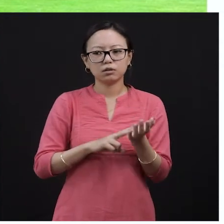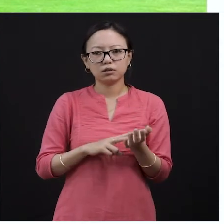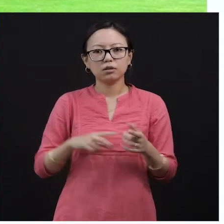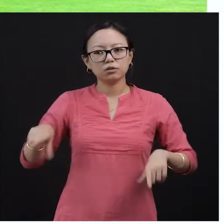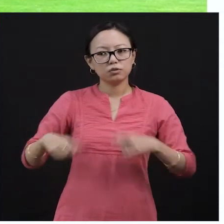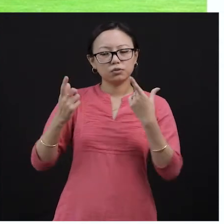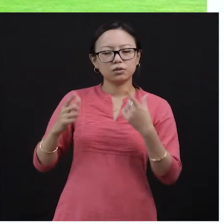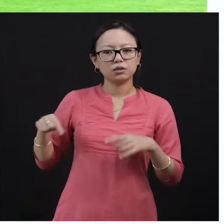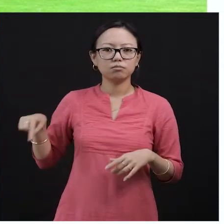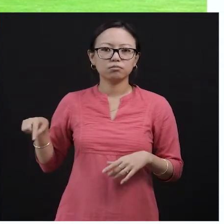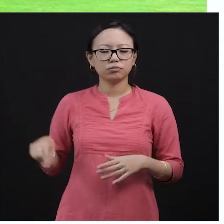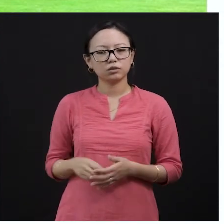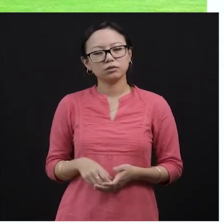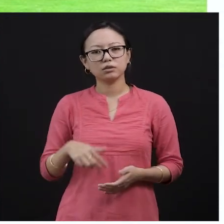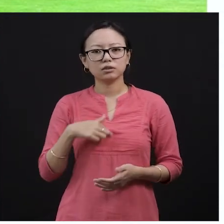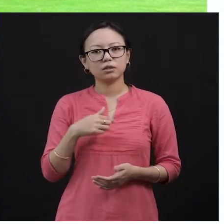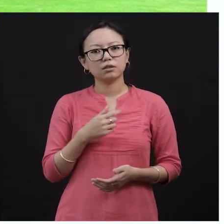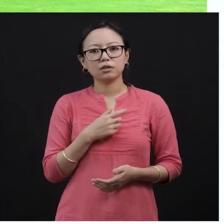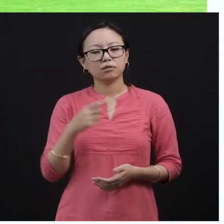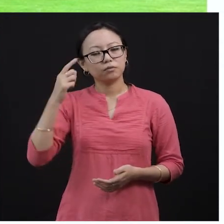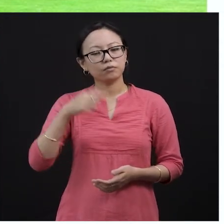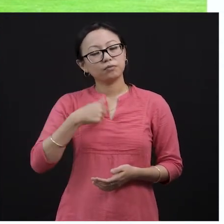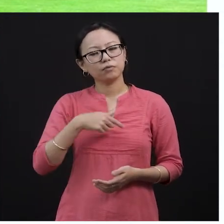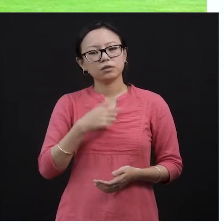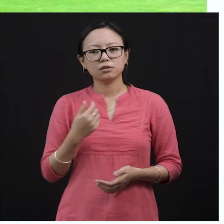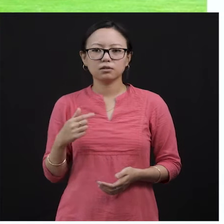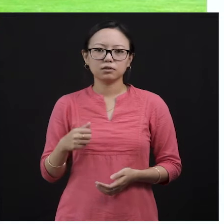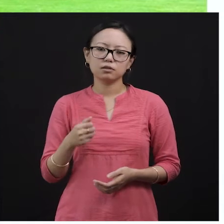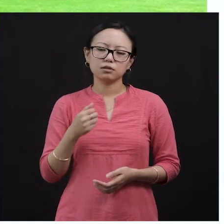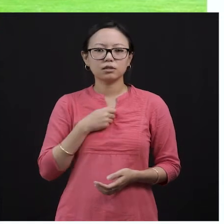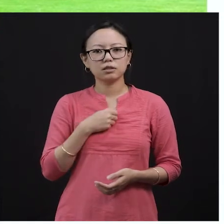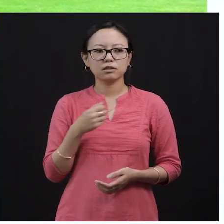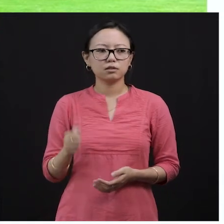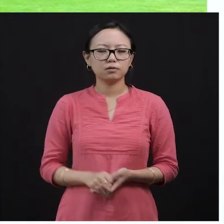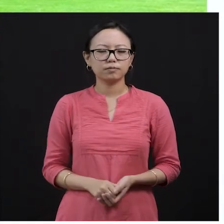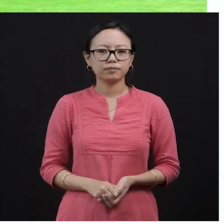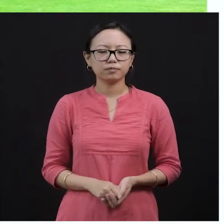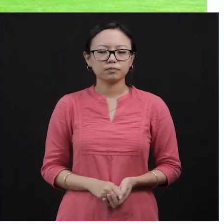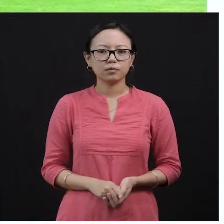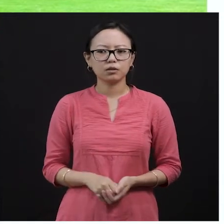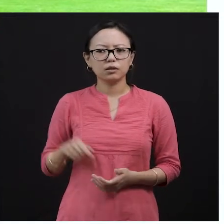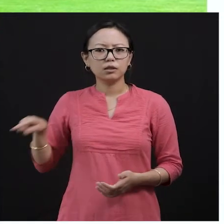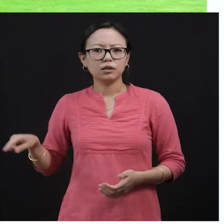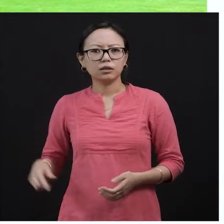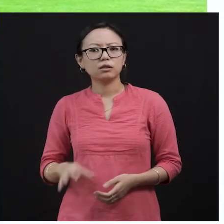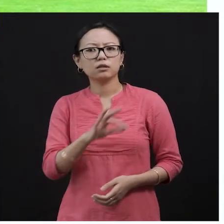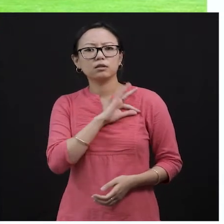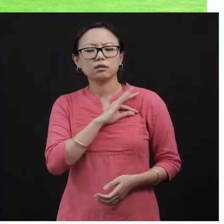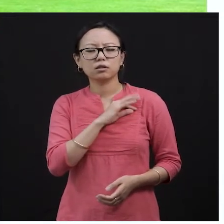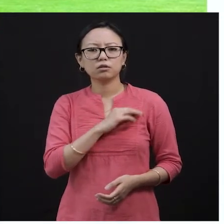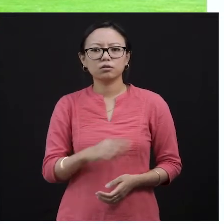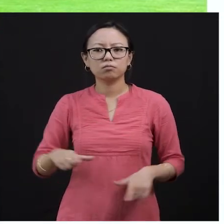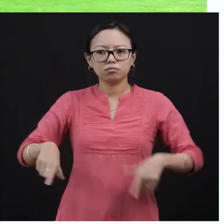the boy would love to sit on the banyan tree. On a warm summer day, he would also go and sit there. He would spend his time